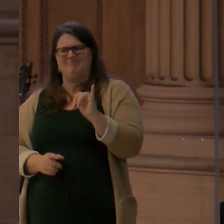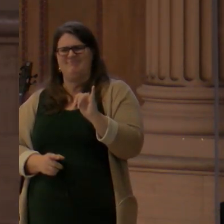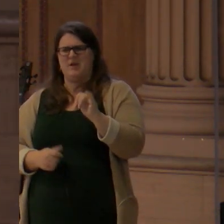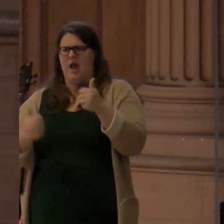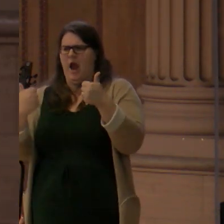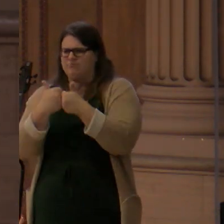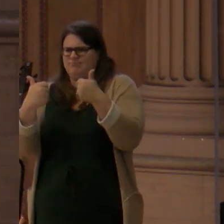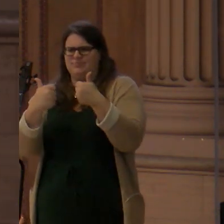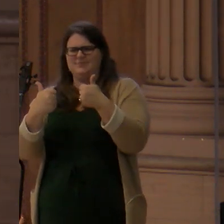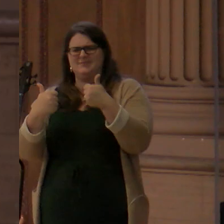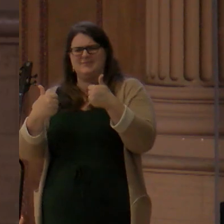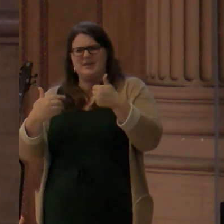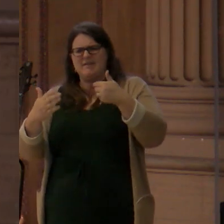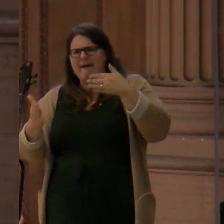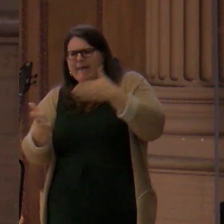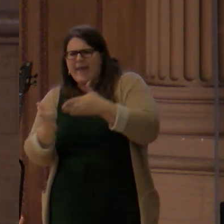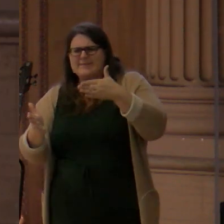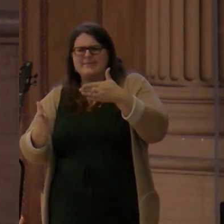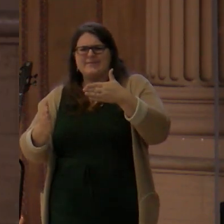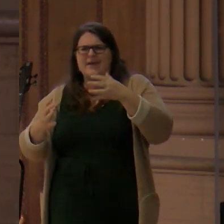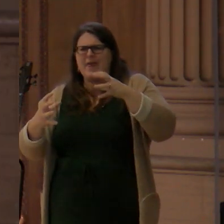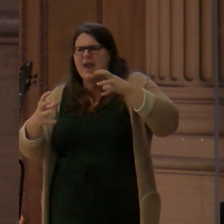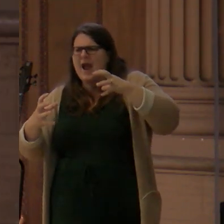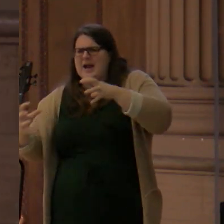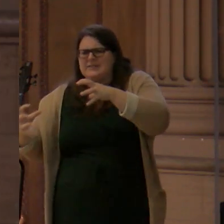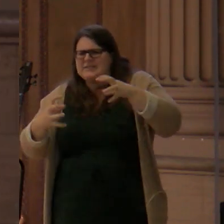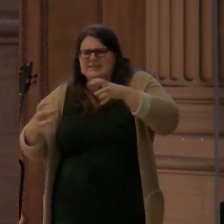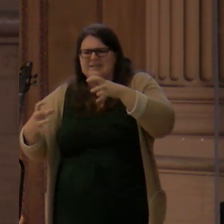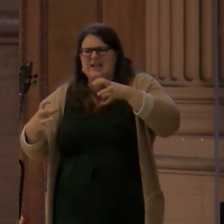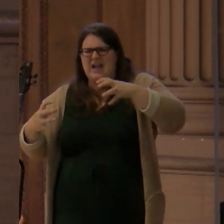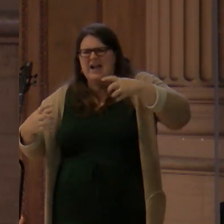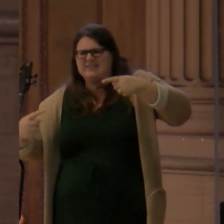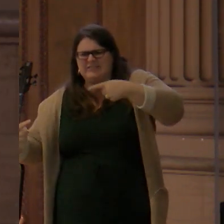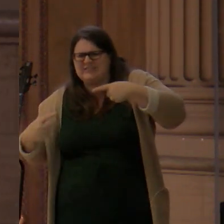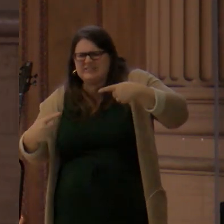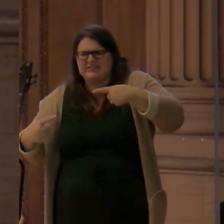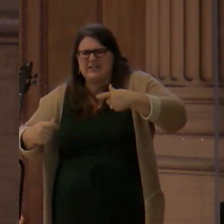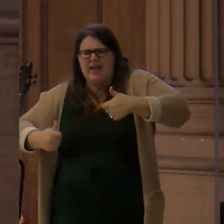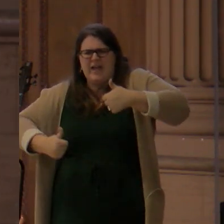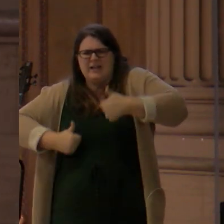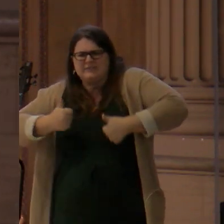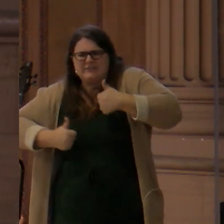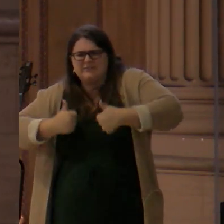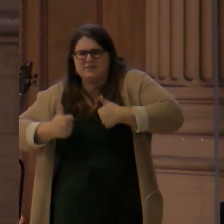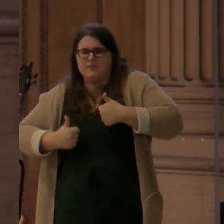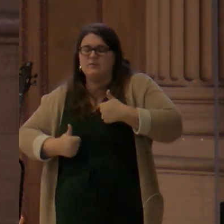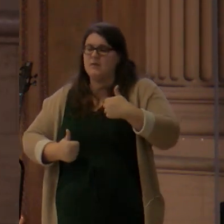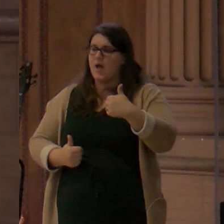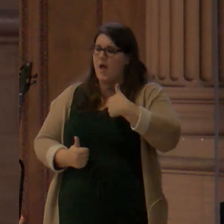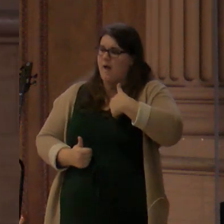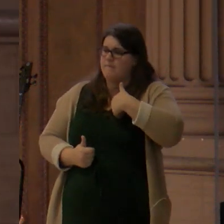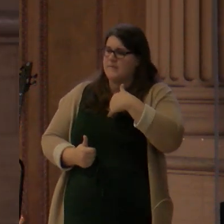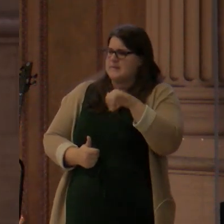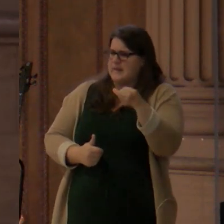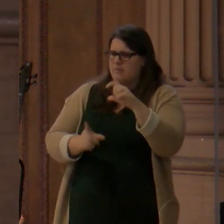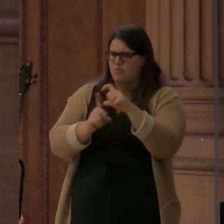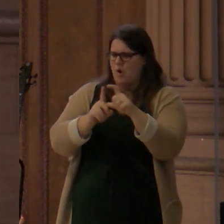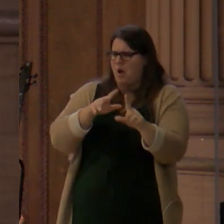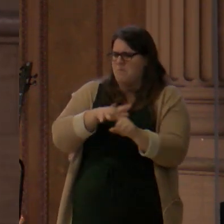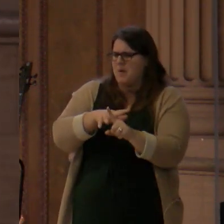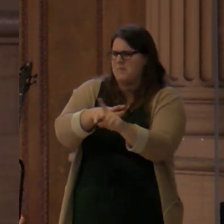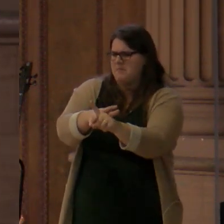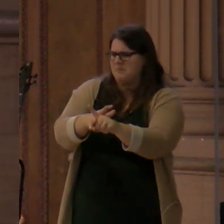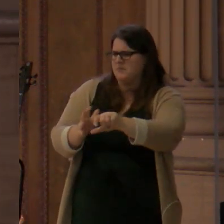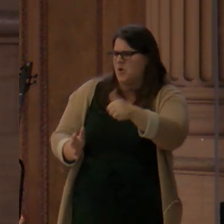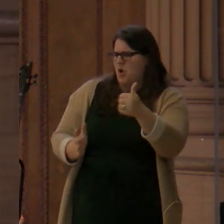hostility or this posture of animosity. That word is actually used in other places in the Old Testament to describe in